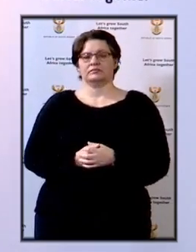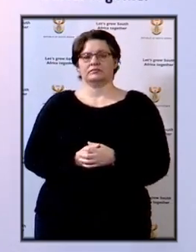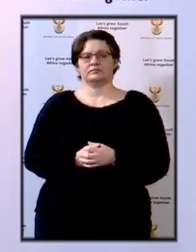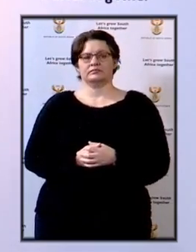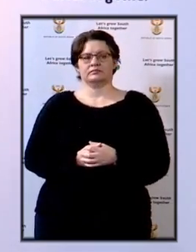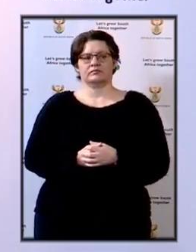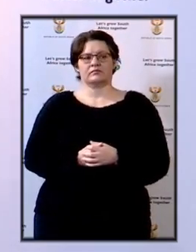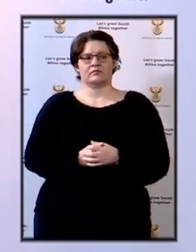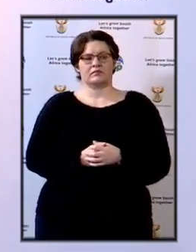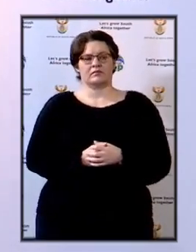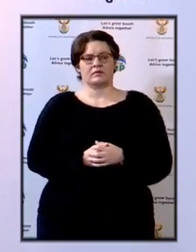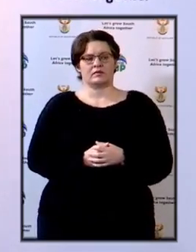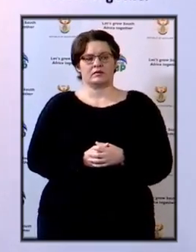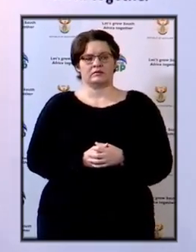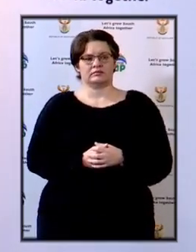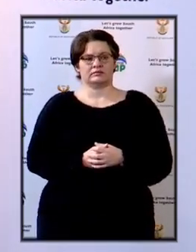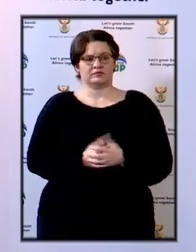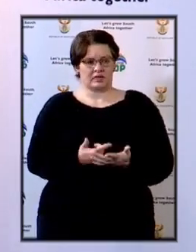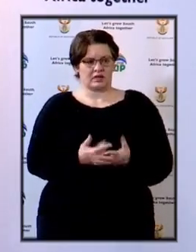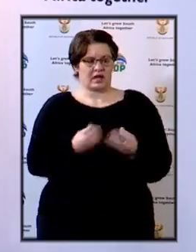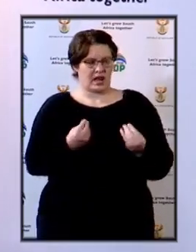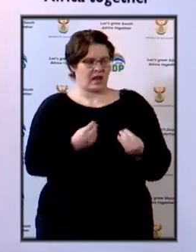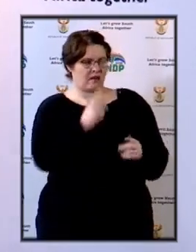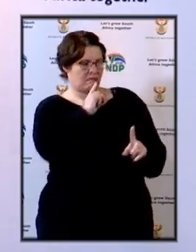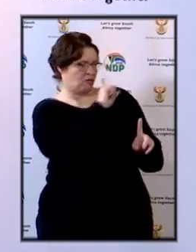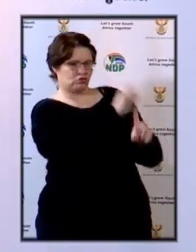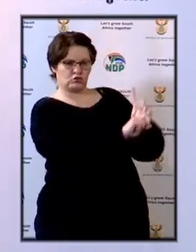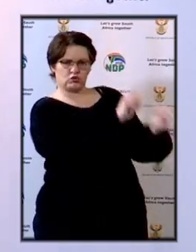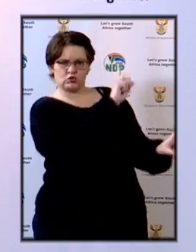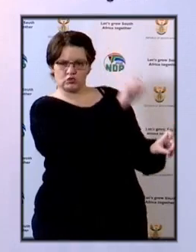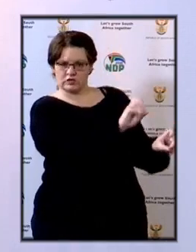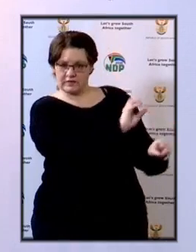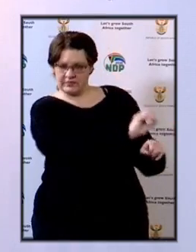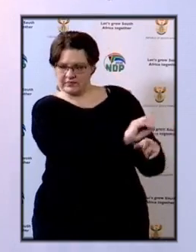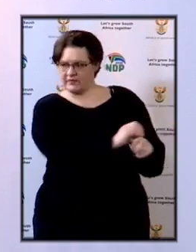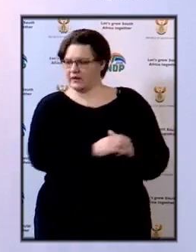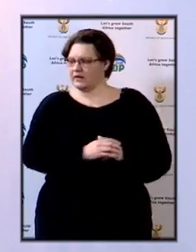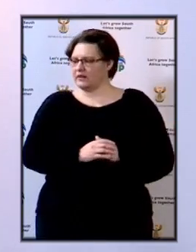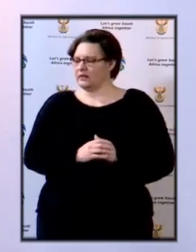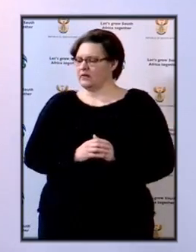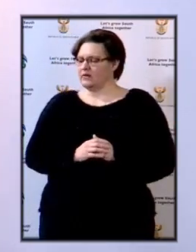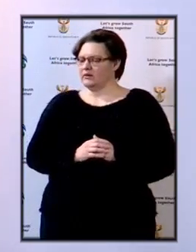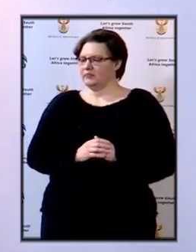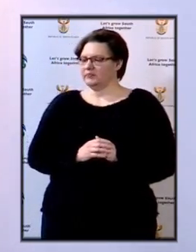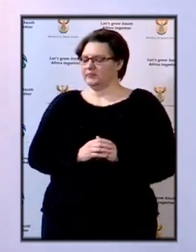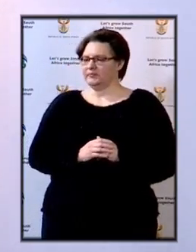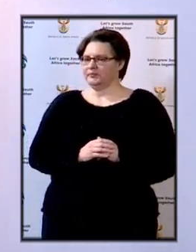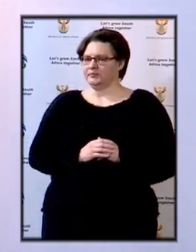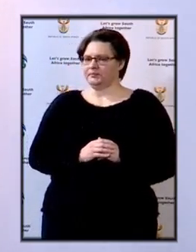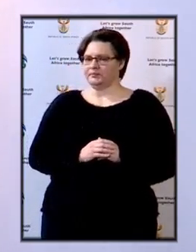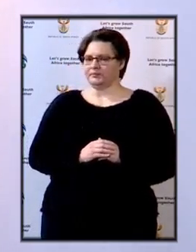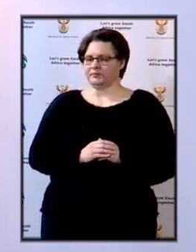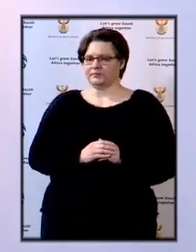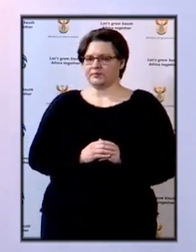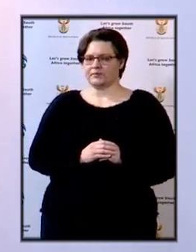We have calls and WhatsApps that will be directed to the main table.